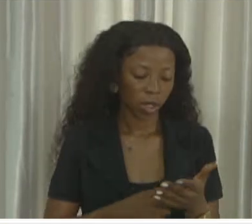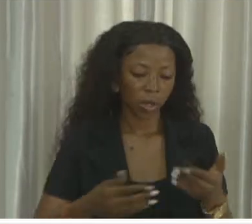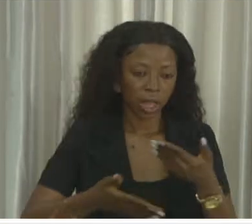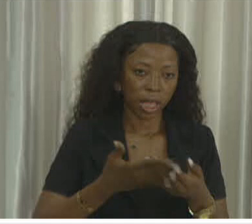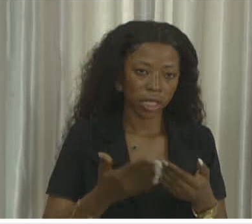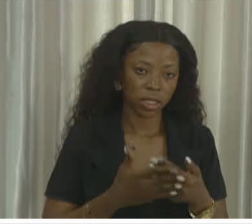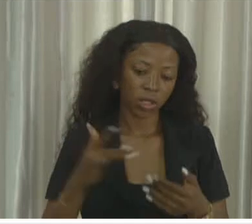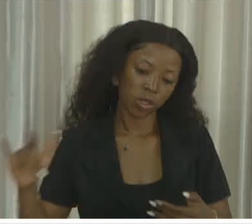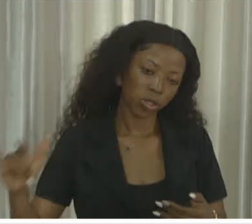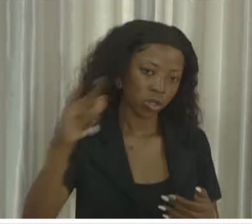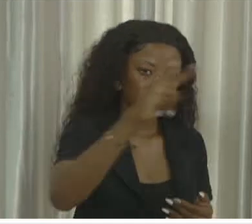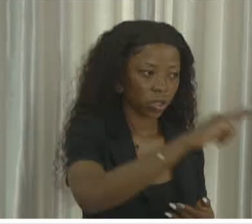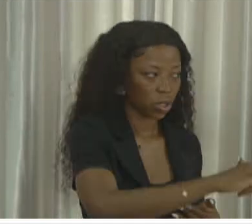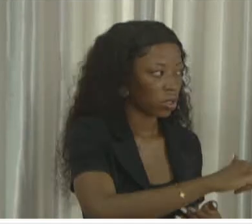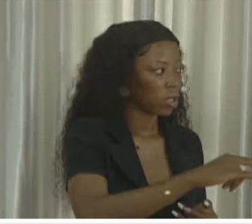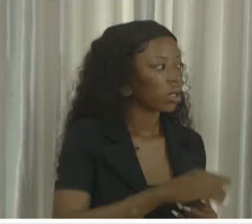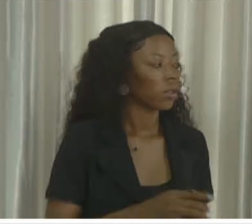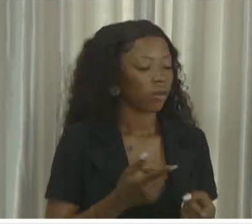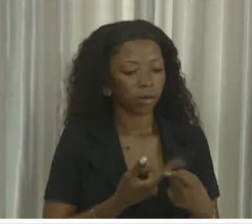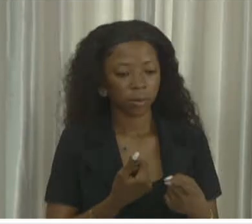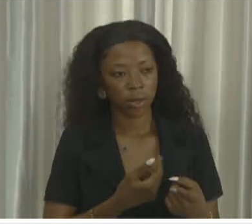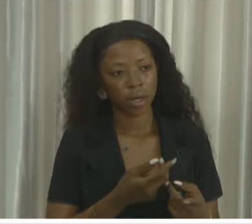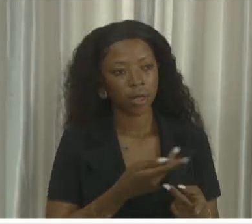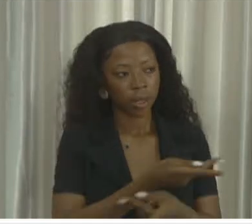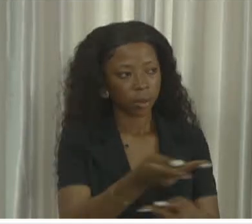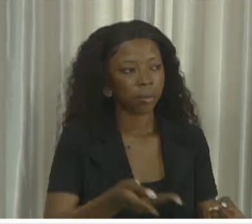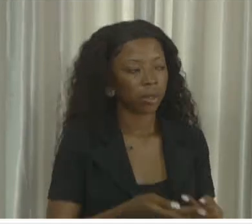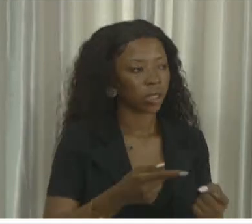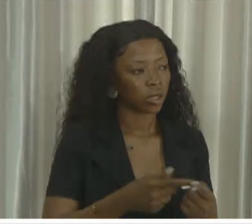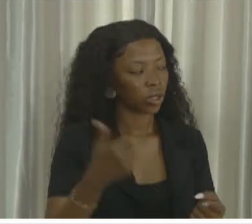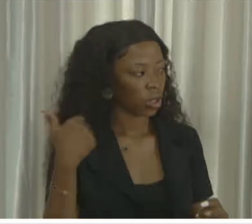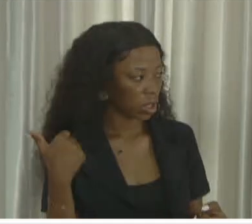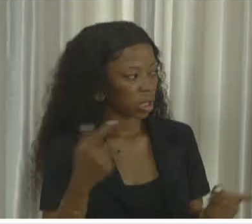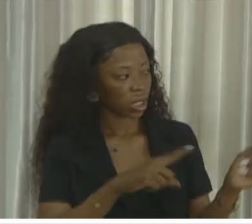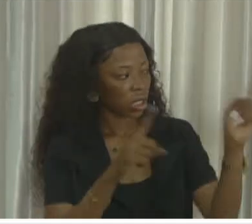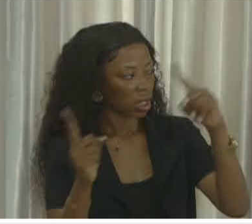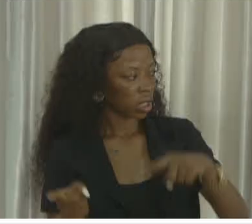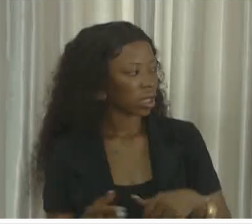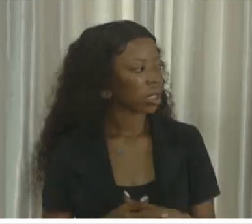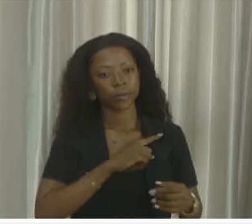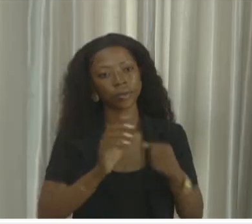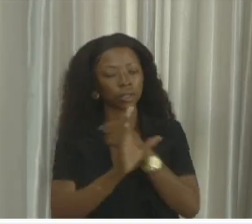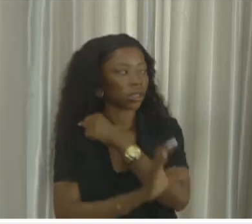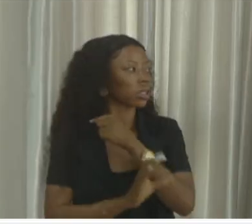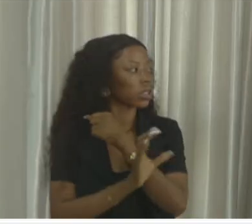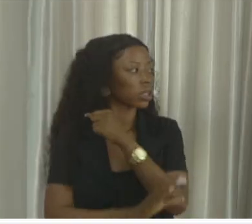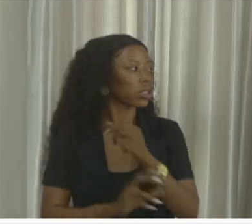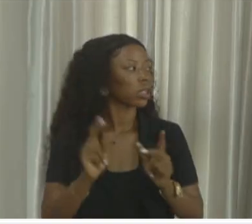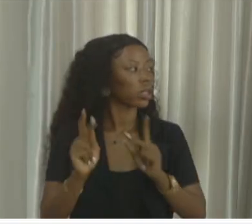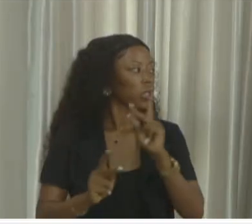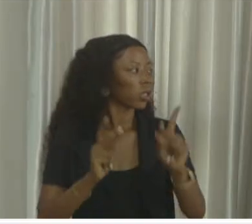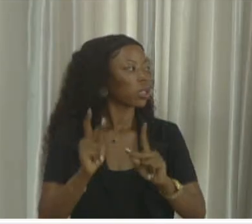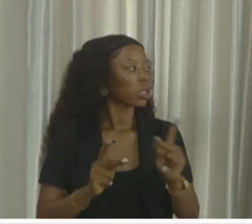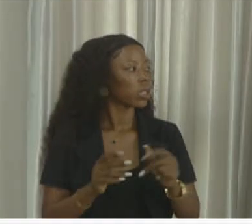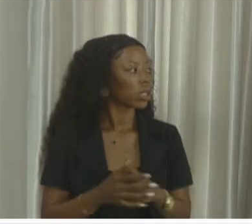For transport, produce from one place to another, then cancel, then go back. I think it's going to help. We are salon people,